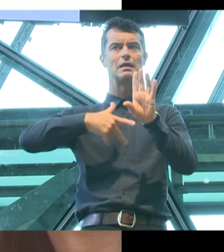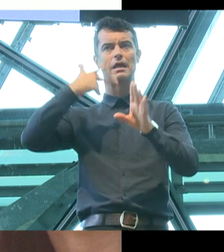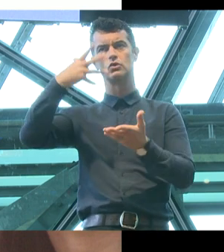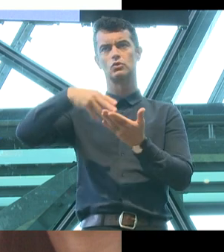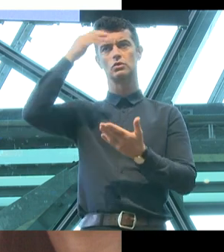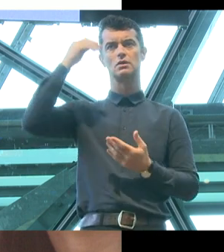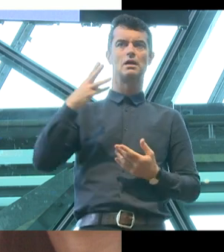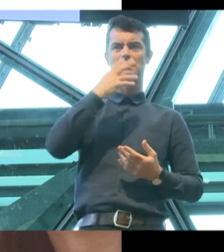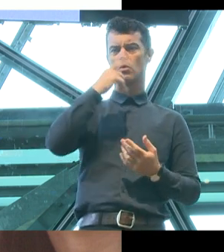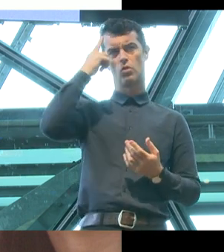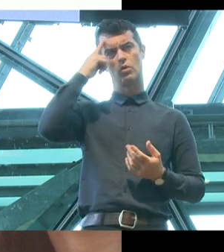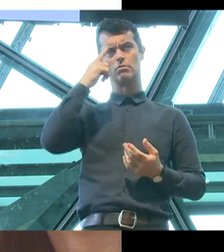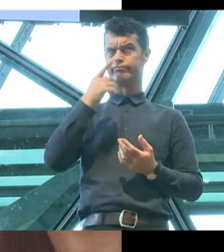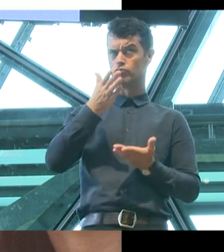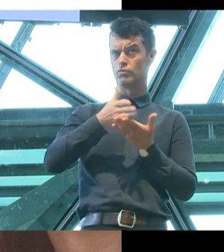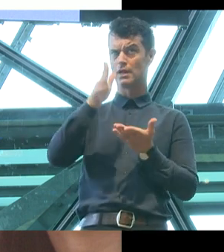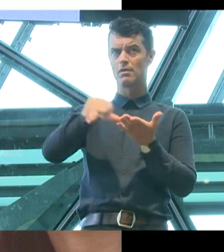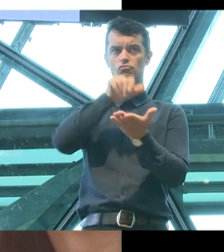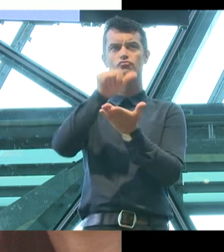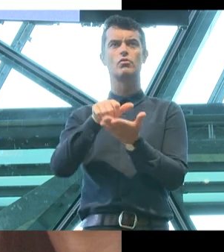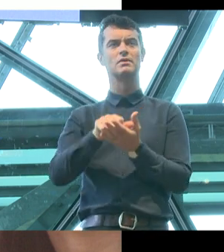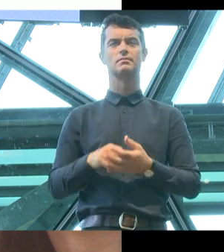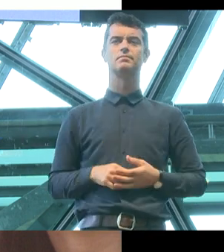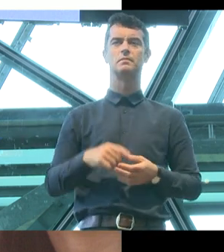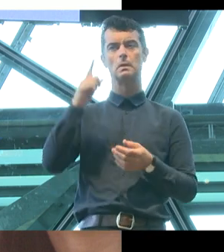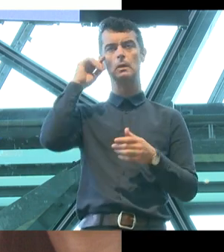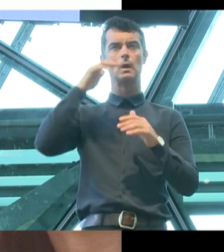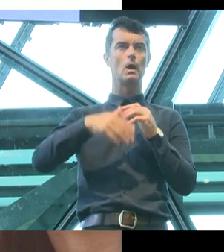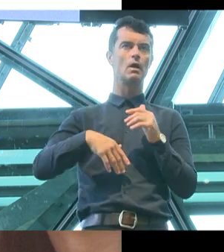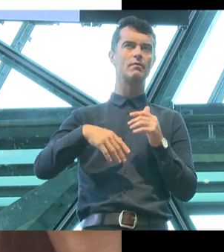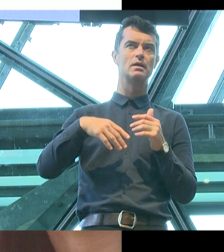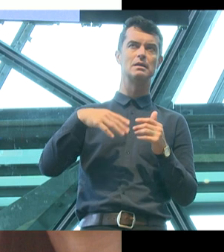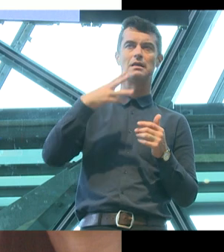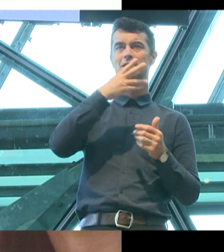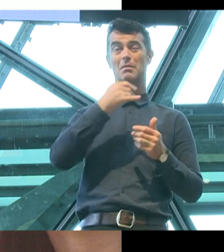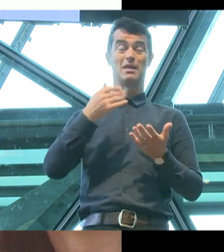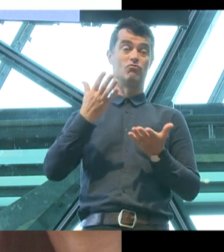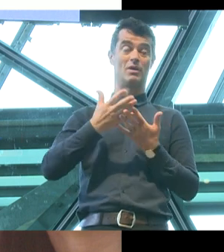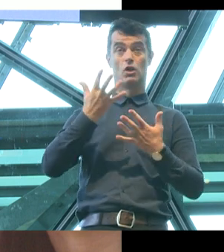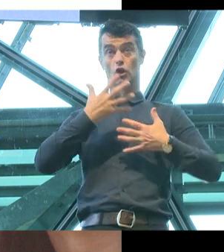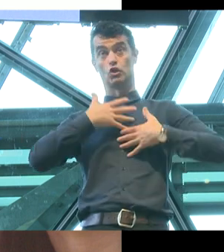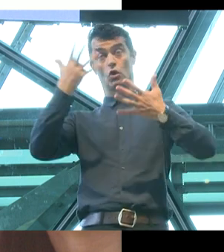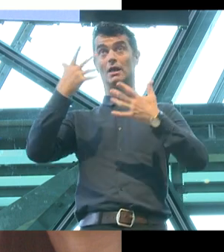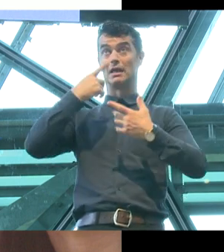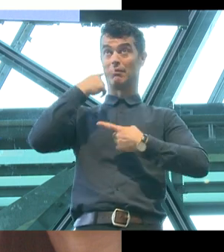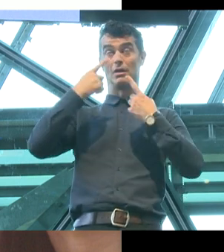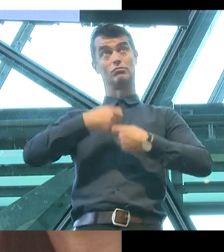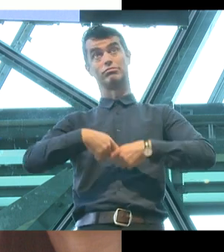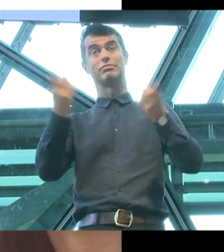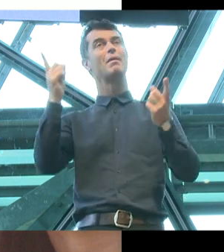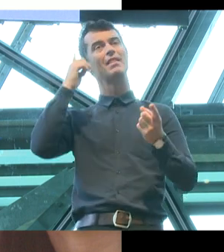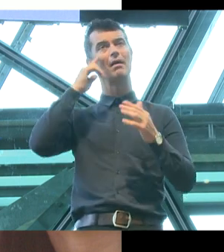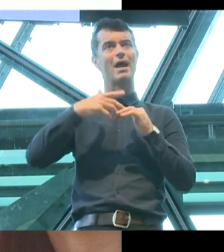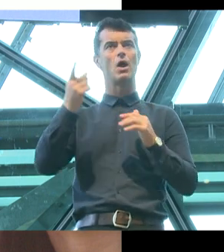is that appropriate. But if you think of that as scandalous, salacious or shocking, please think about the